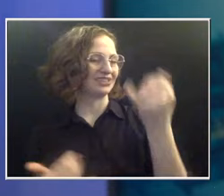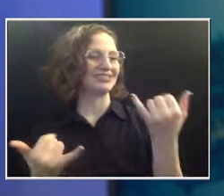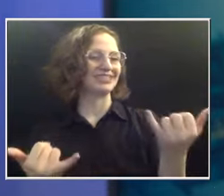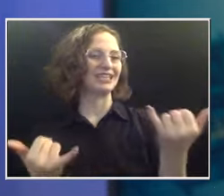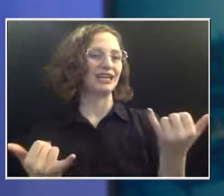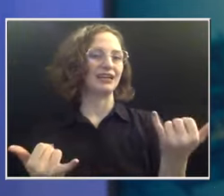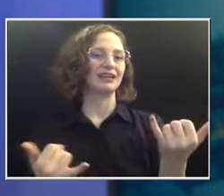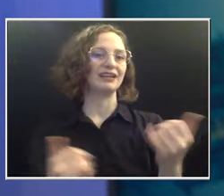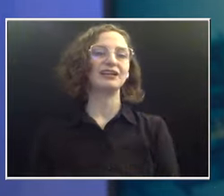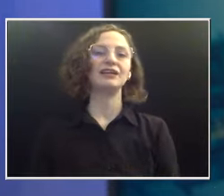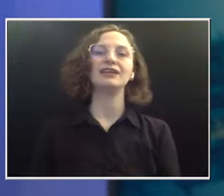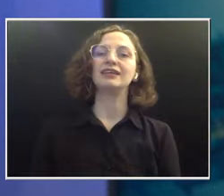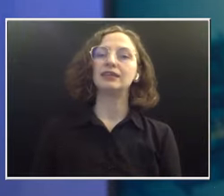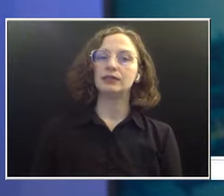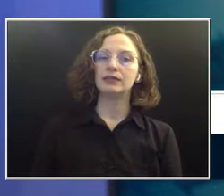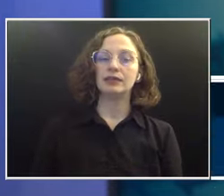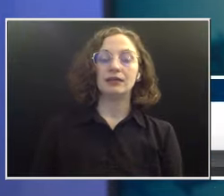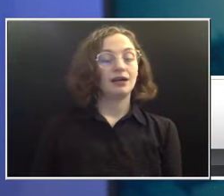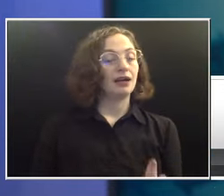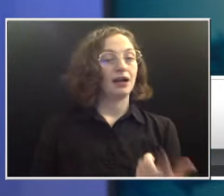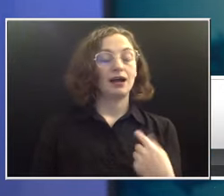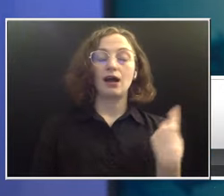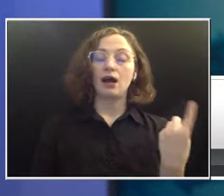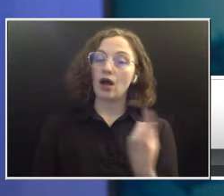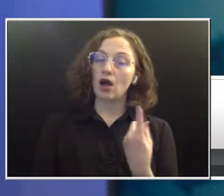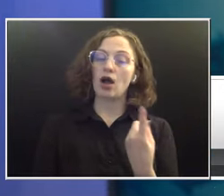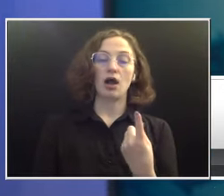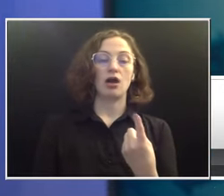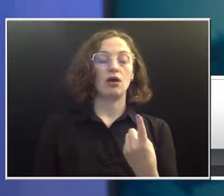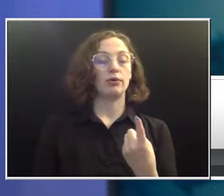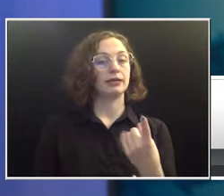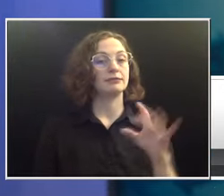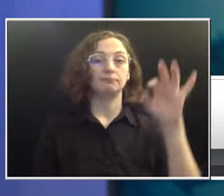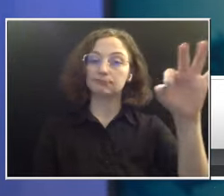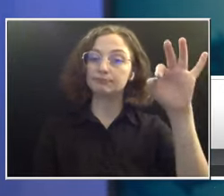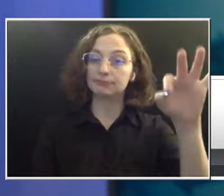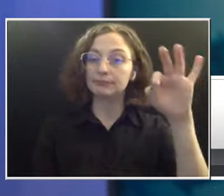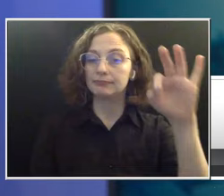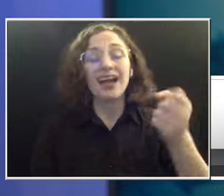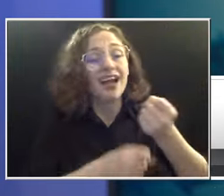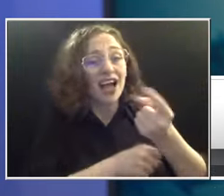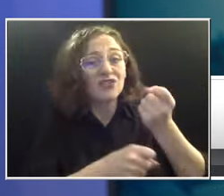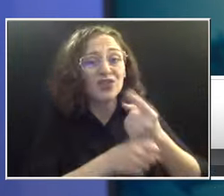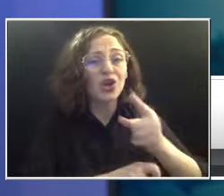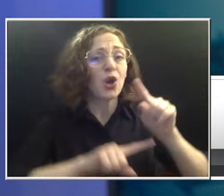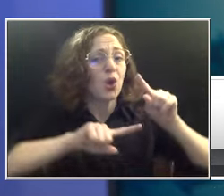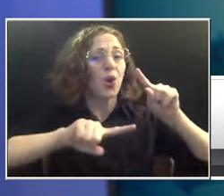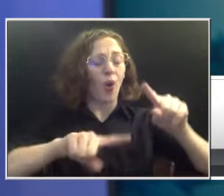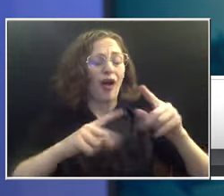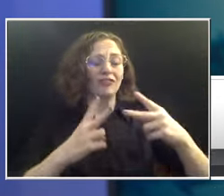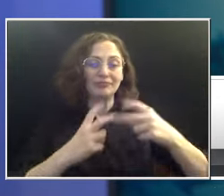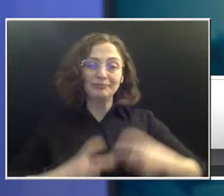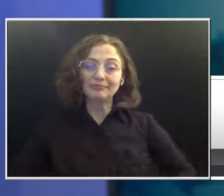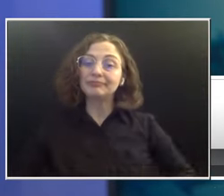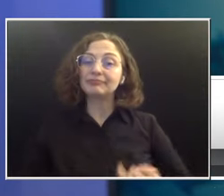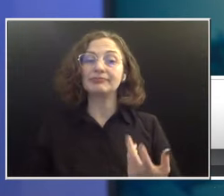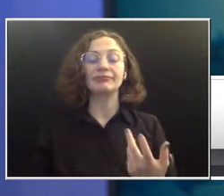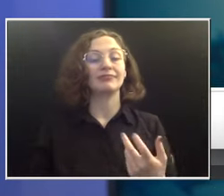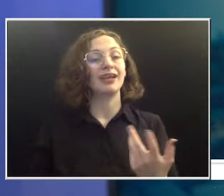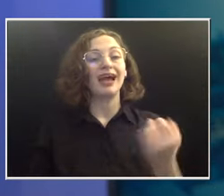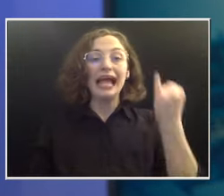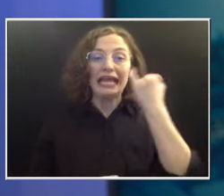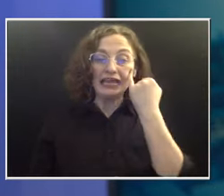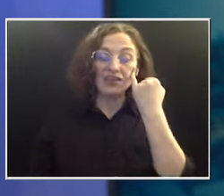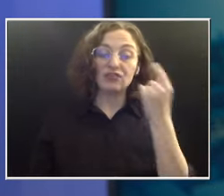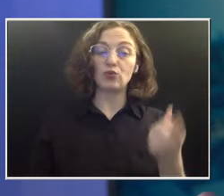What I always say, get a pelvic exam every year. And if you have symptoms, I talk a lot about the abdominal symptoms, but like abdominal